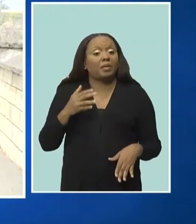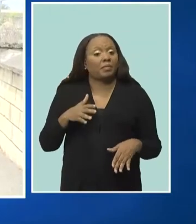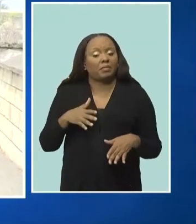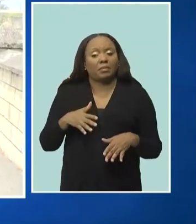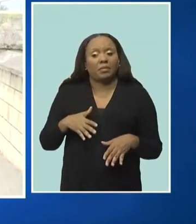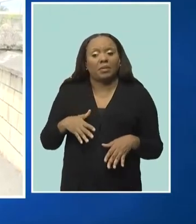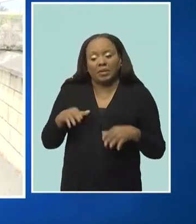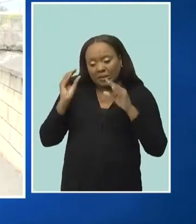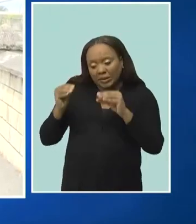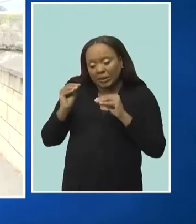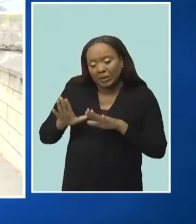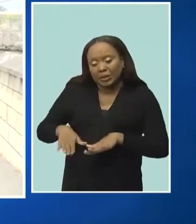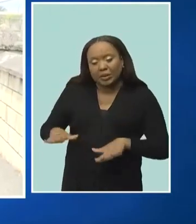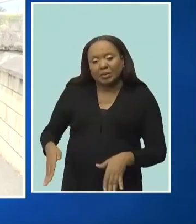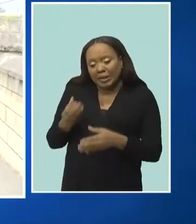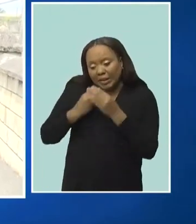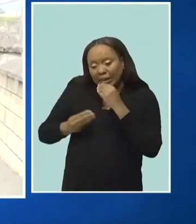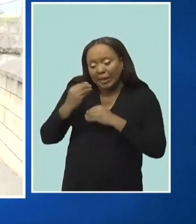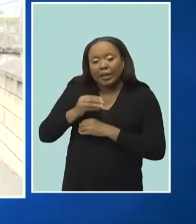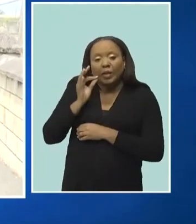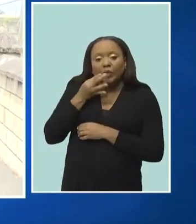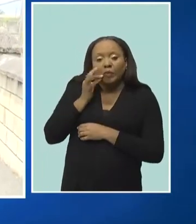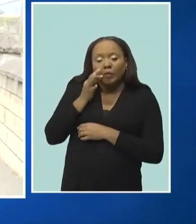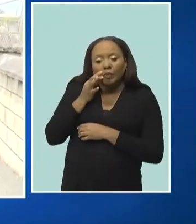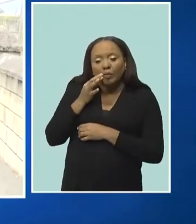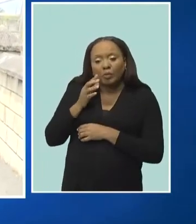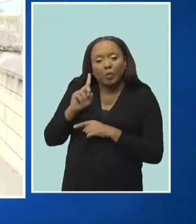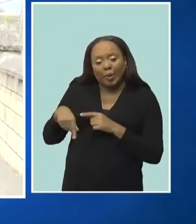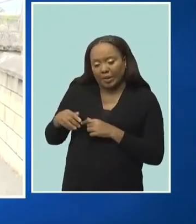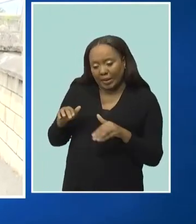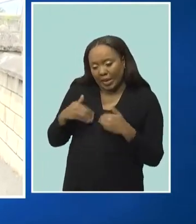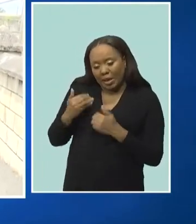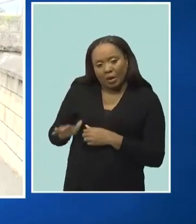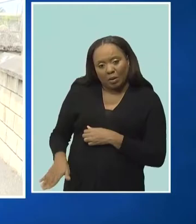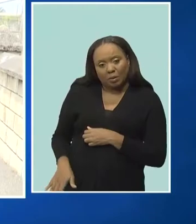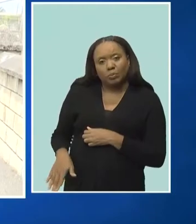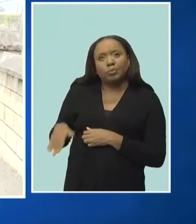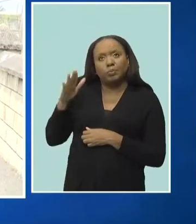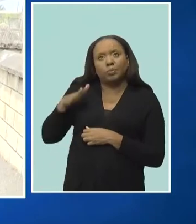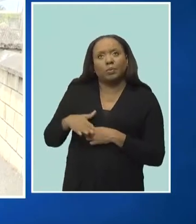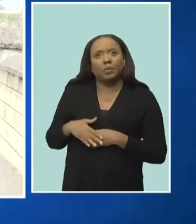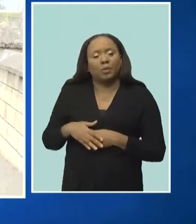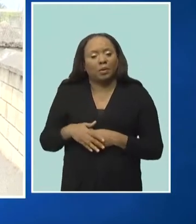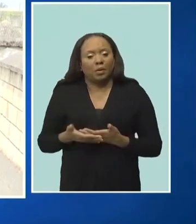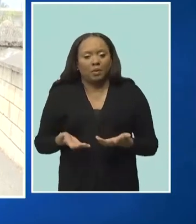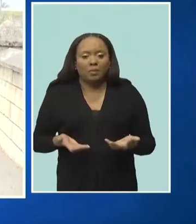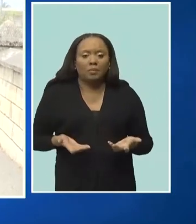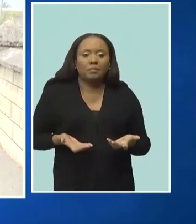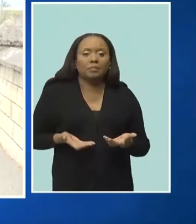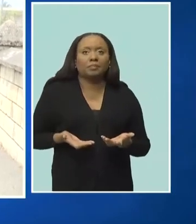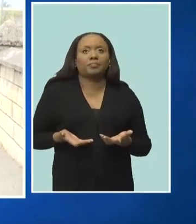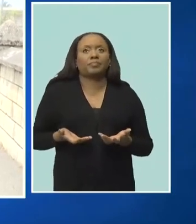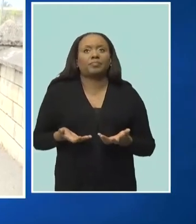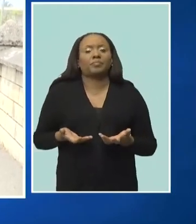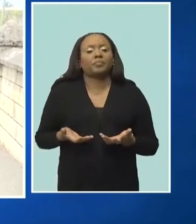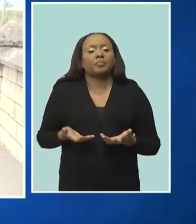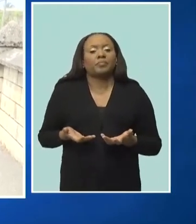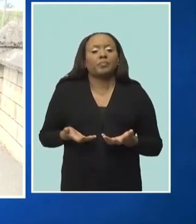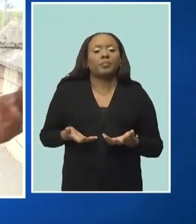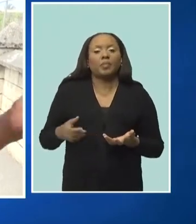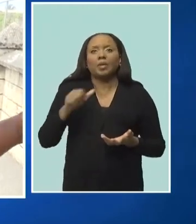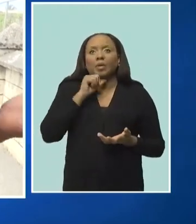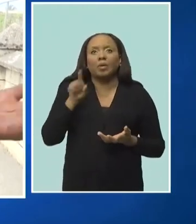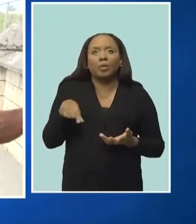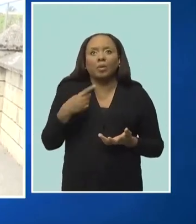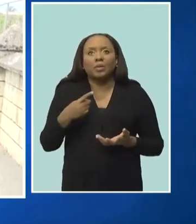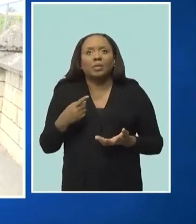them, it's obviously hard to come and bite them and eat them. You don't understand? Parents just go and say, no, I any grand from me. I see them